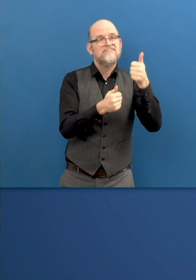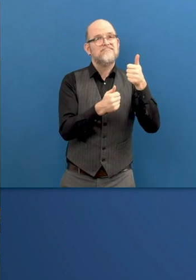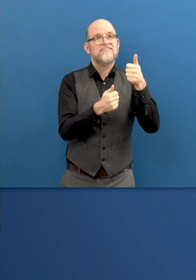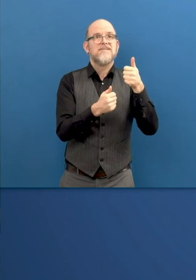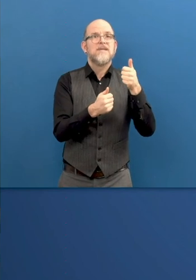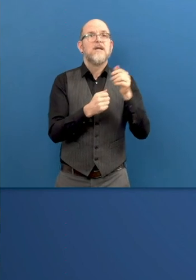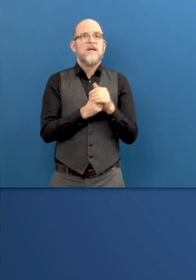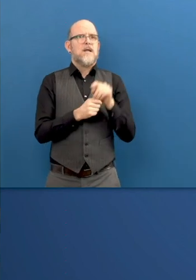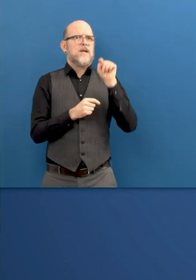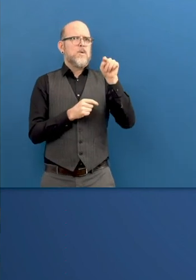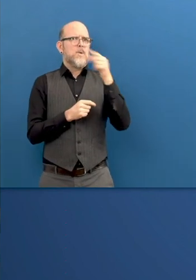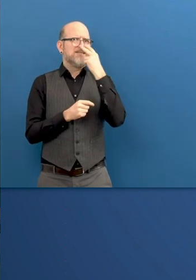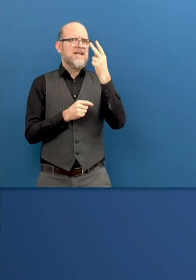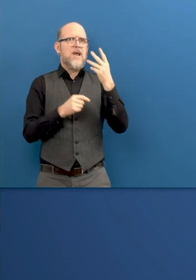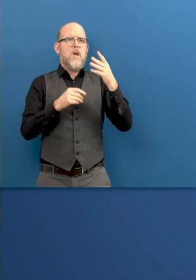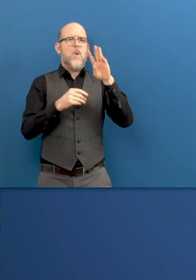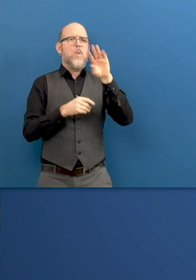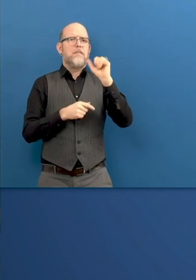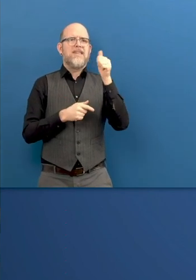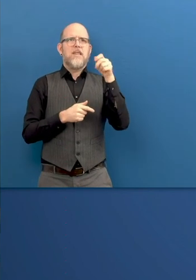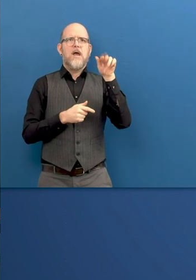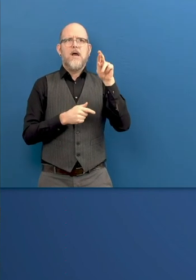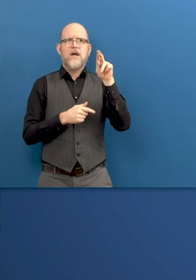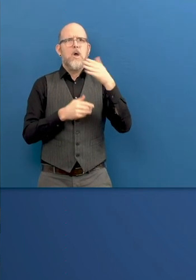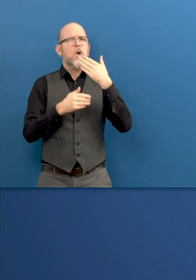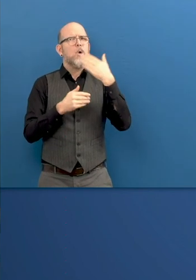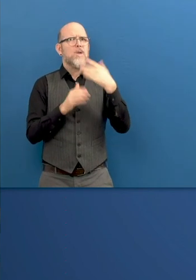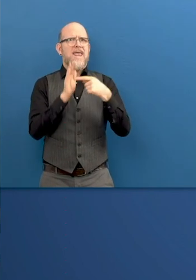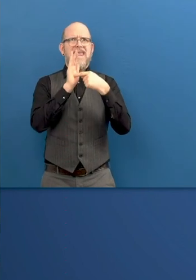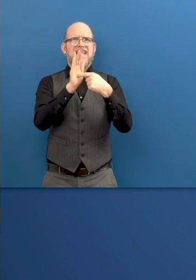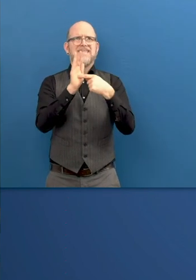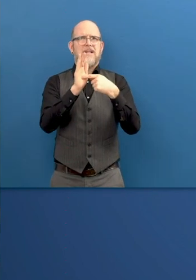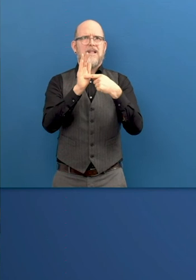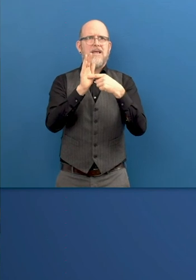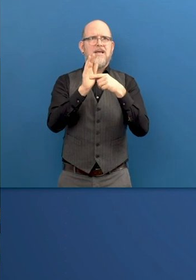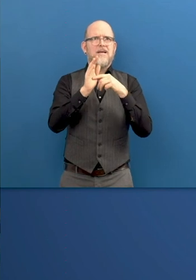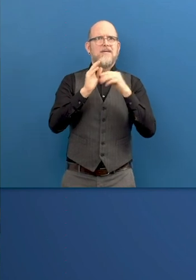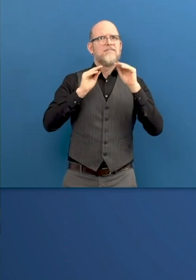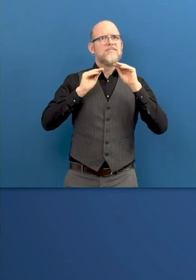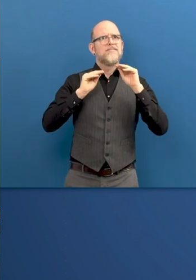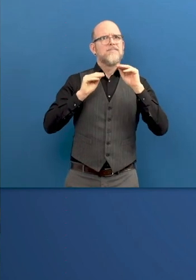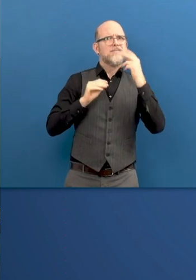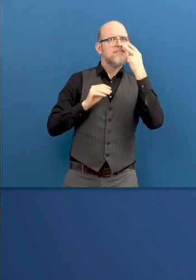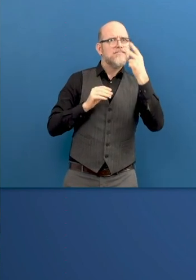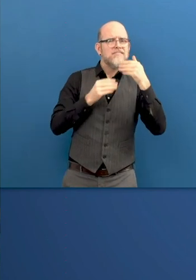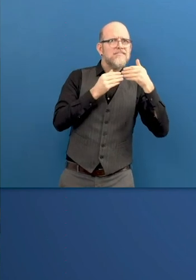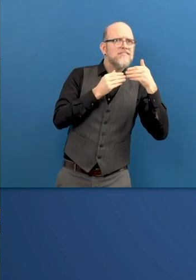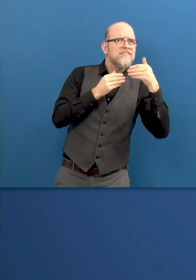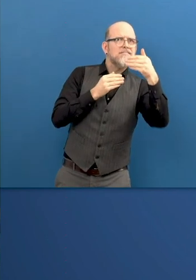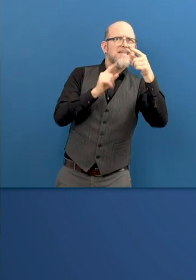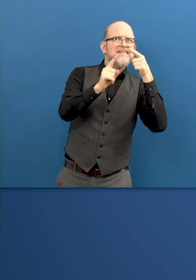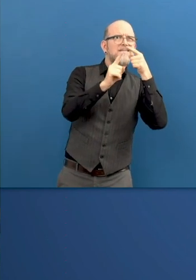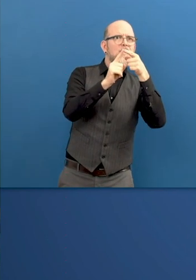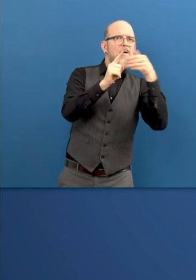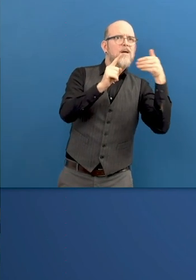17. Alliances and partnerships. And I would like to mention this